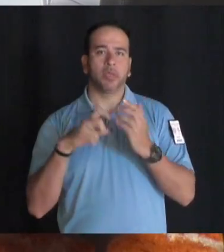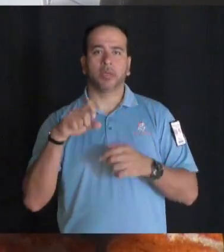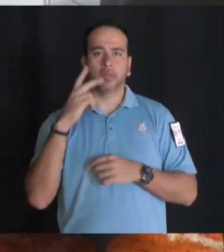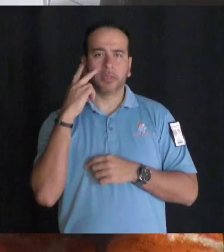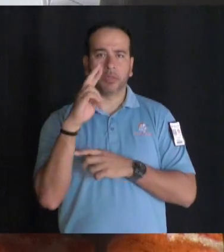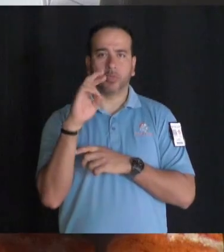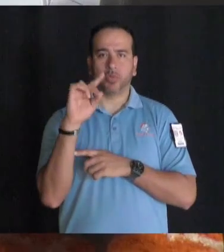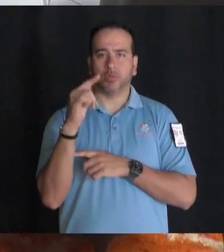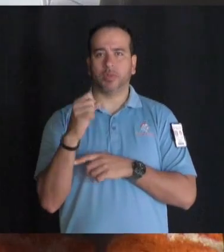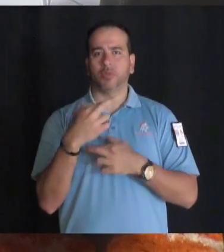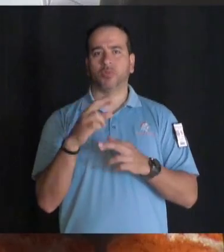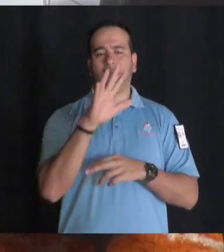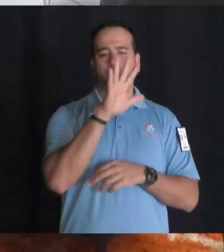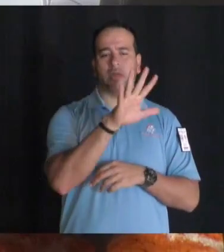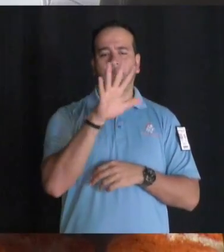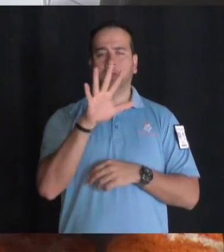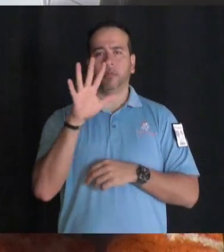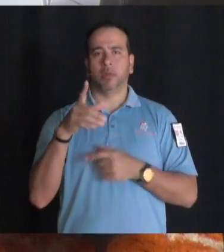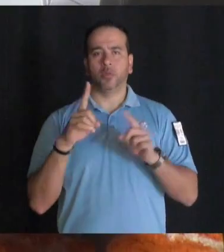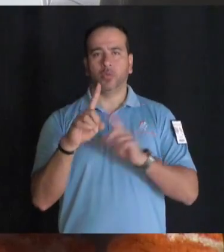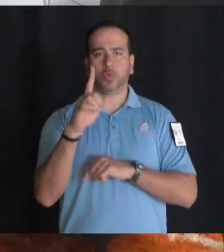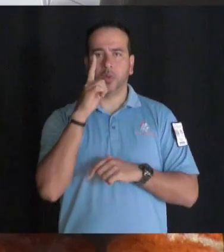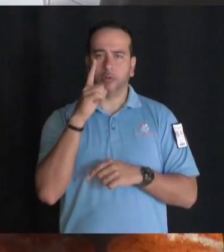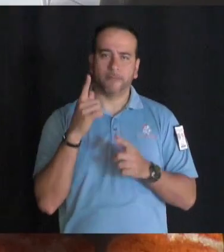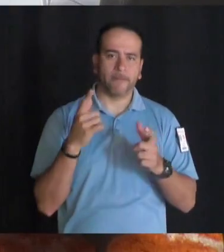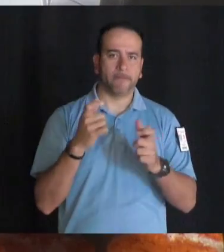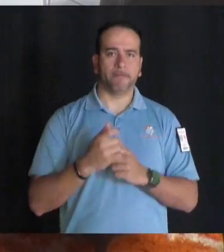Rodriguez in room 555 during lunch immediately.